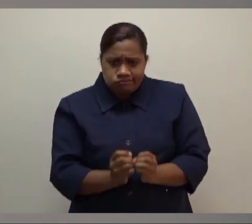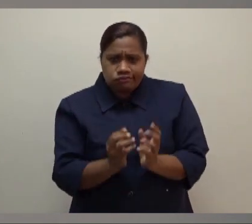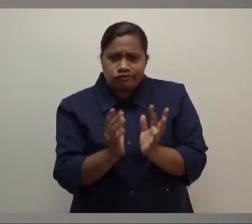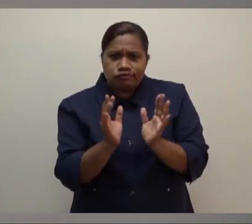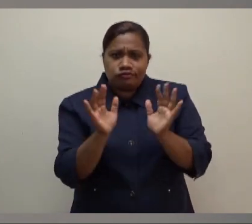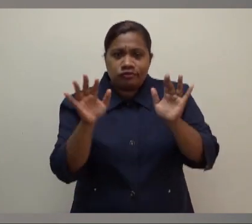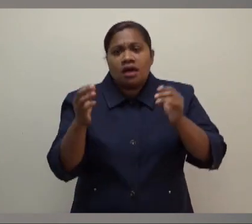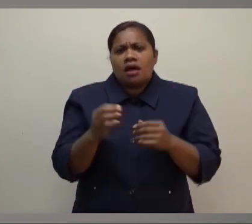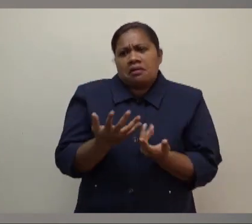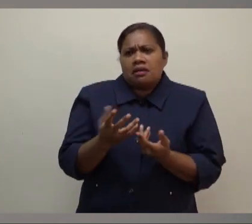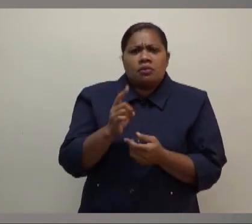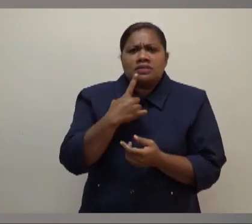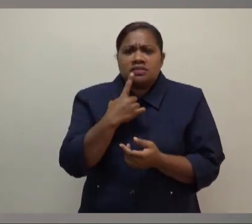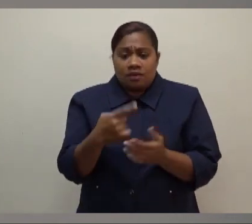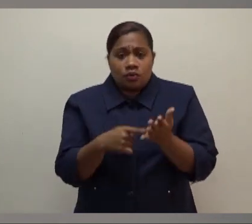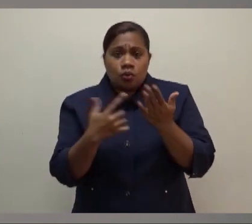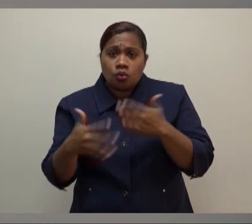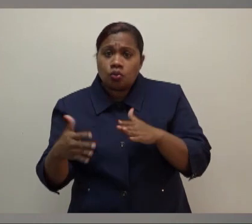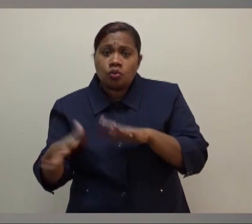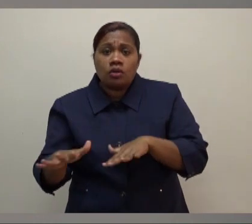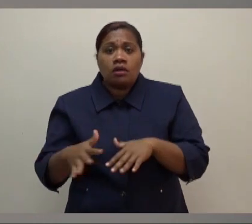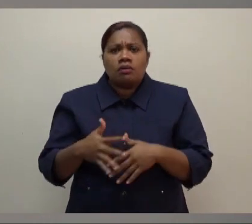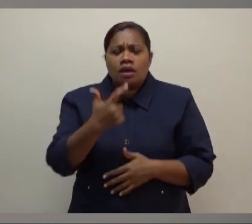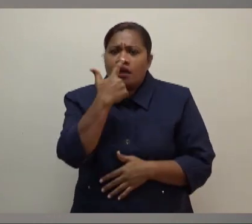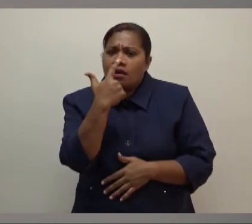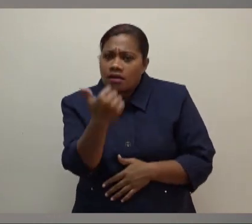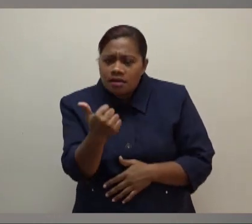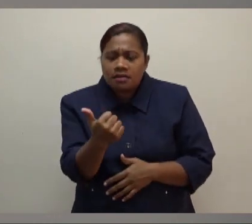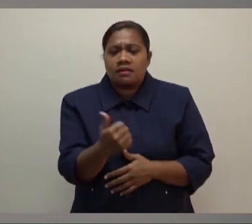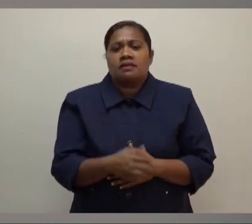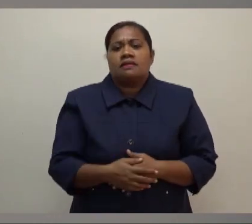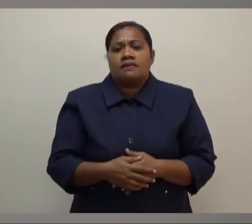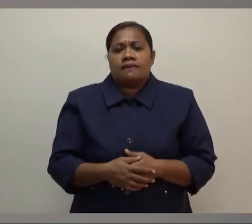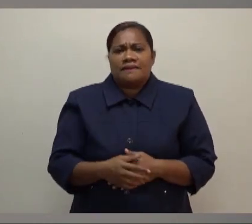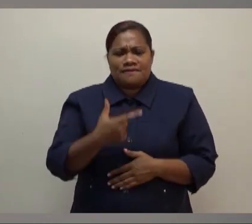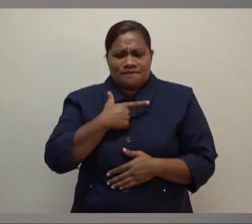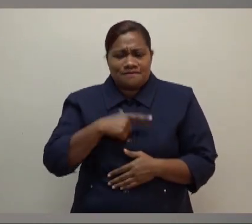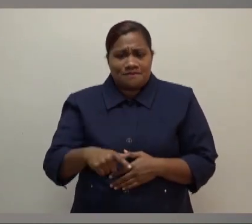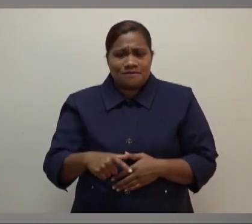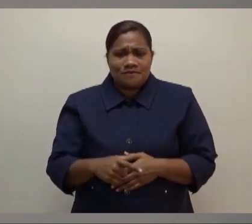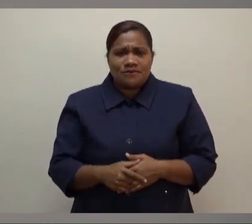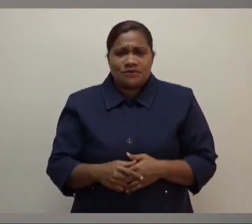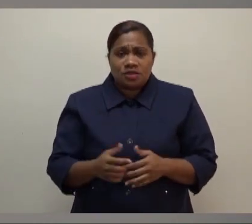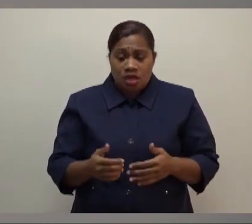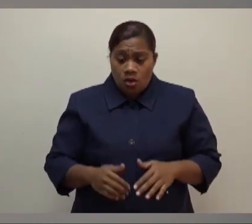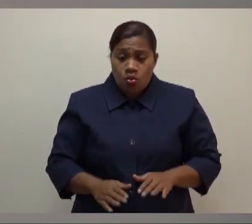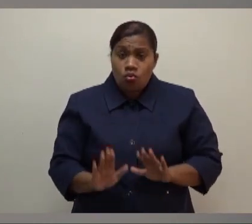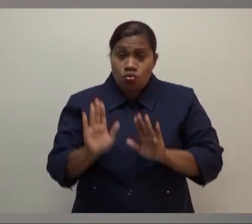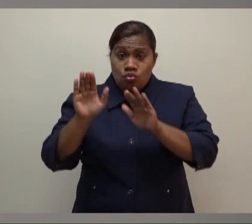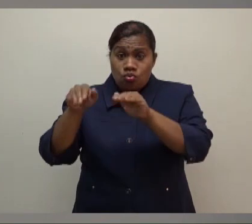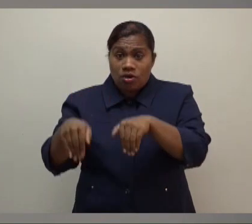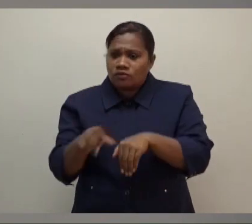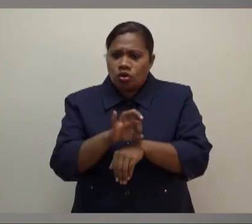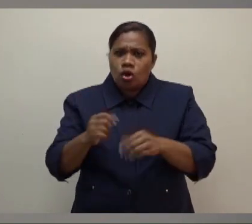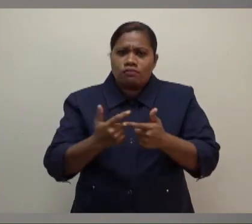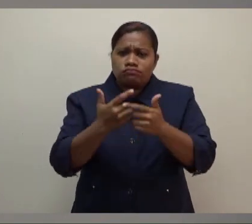one may say that Tonga was quite lucky in respect of the size of the waves weren't as very large, but of course, they